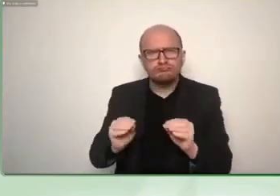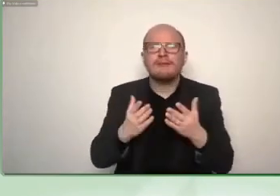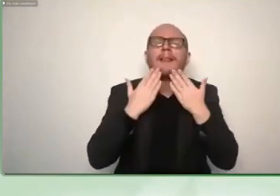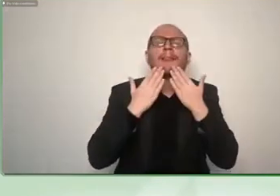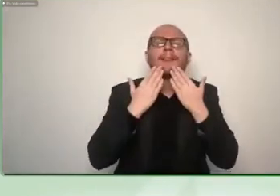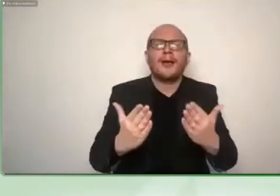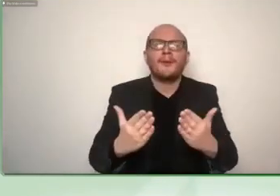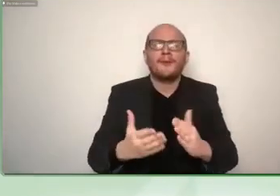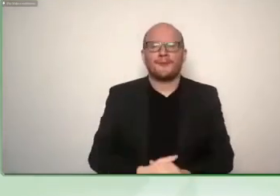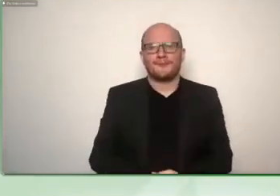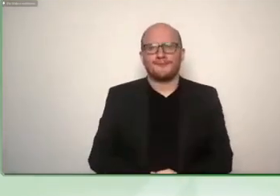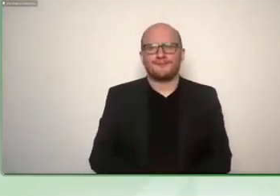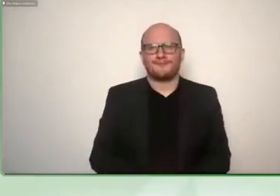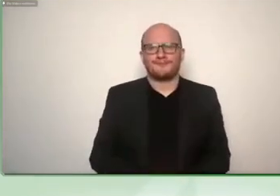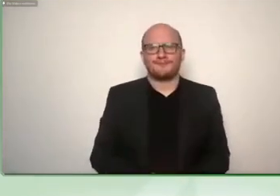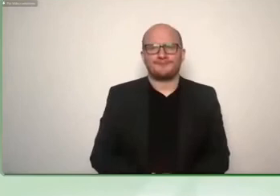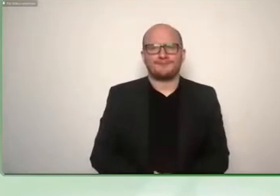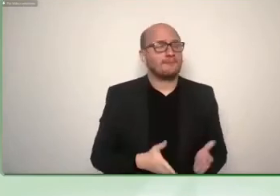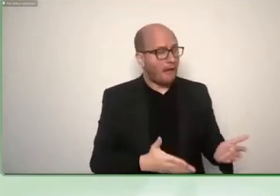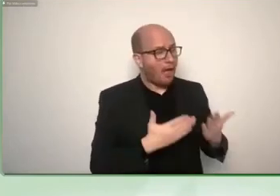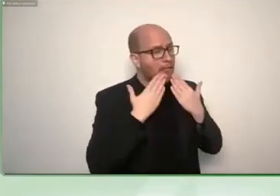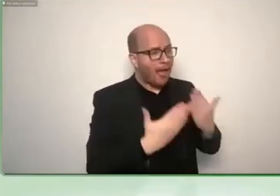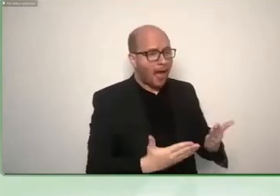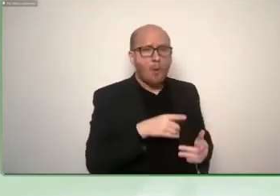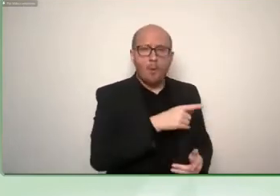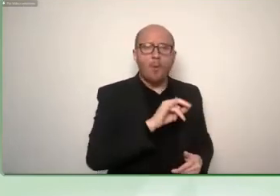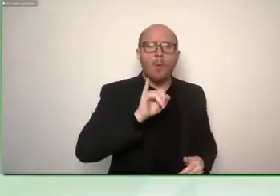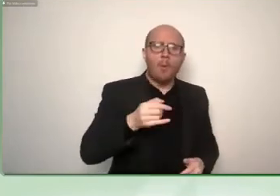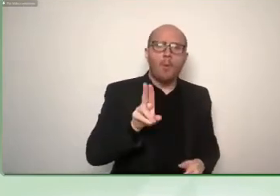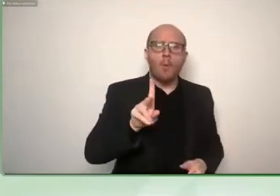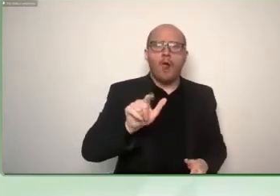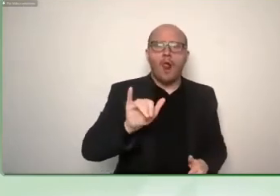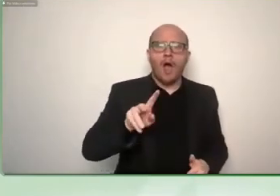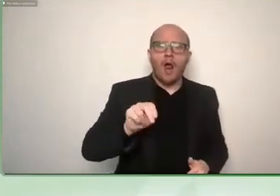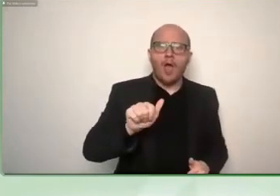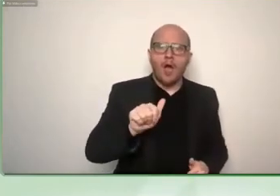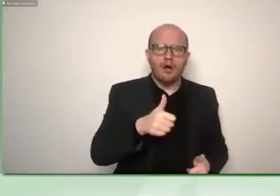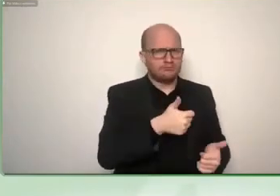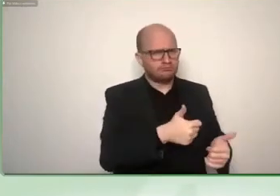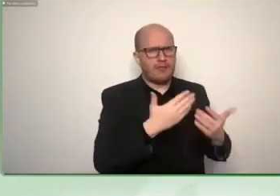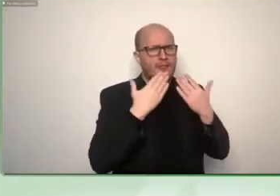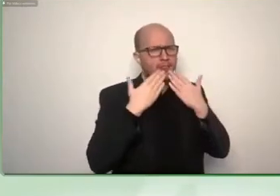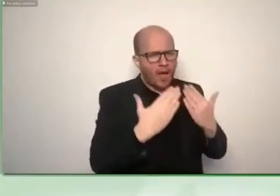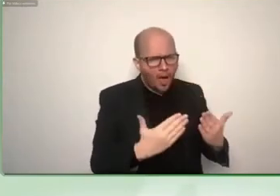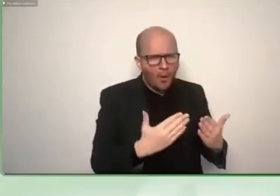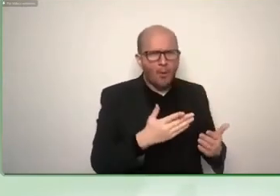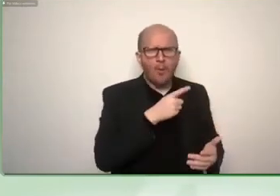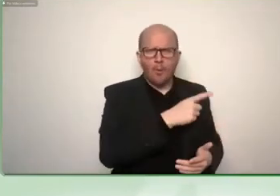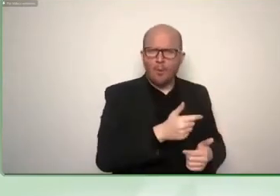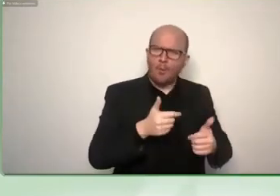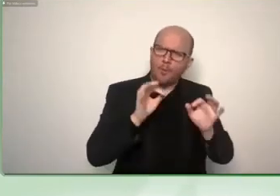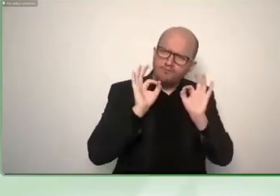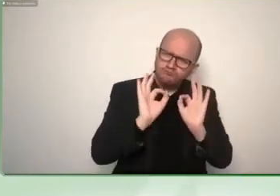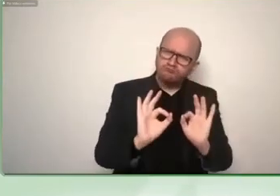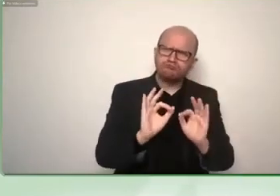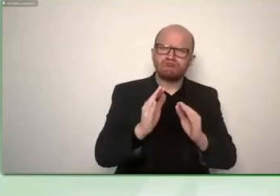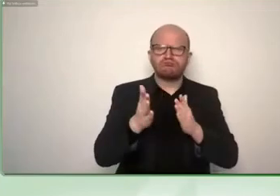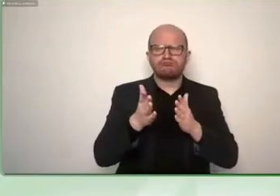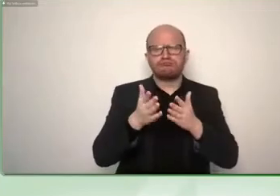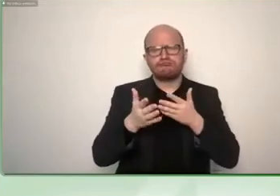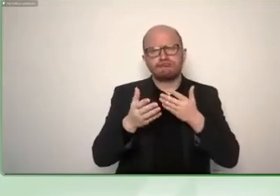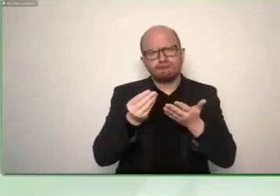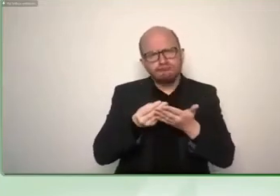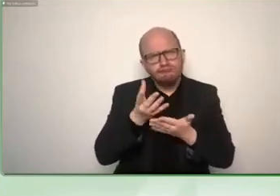thanks juliana um i think we did a good job in uh in explaining what uh lorman is and also